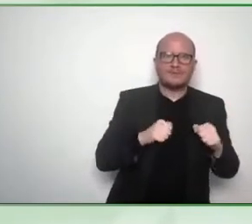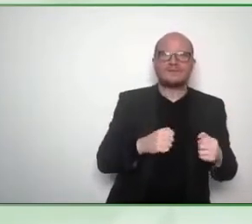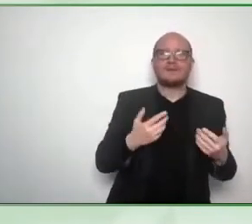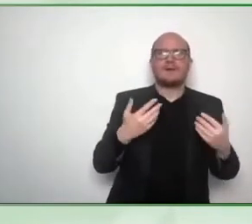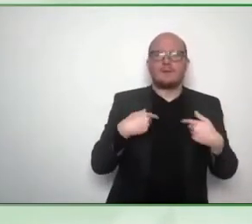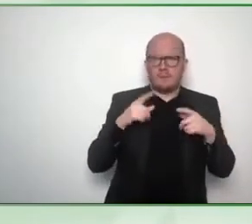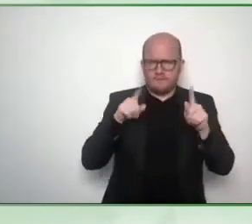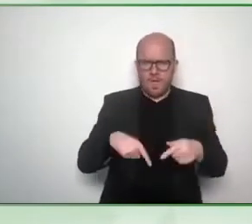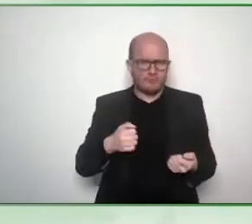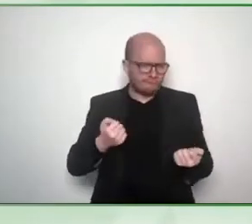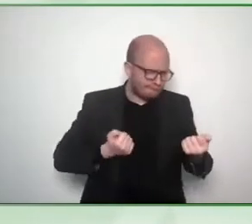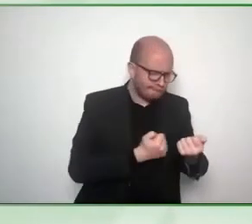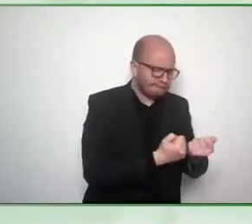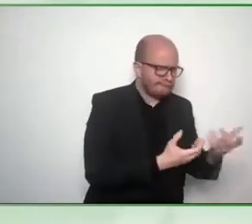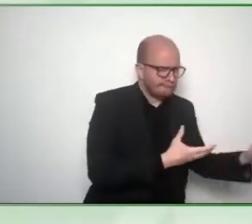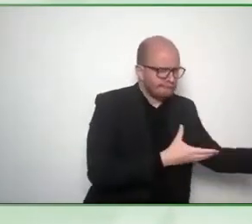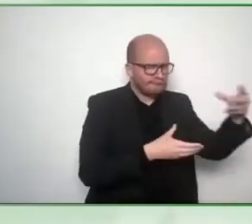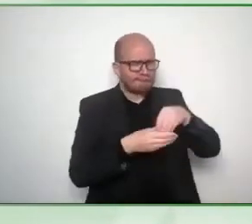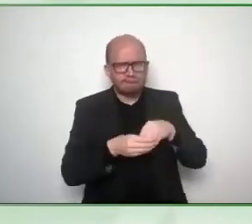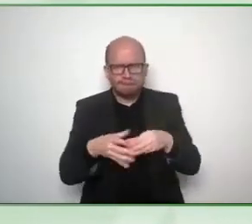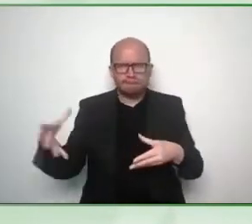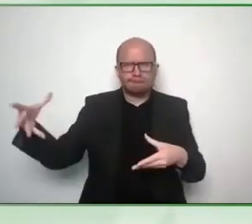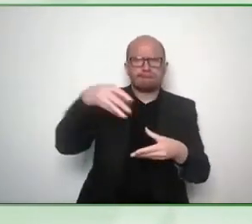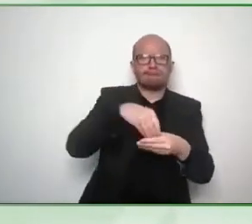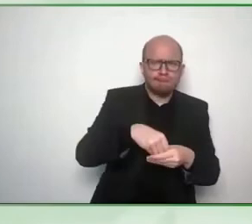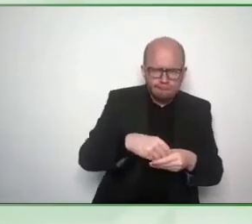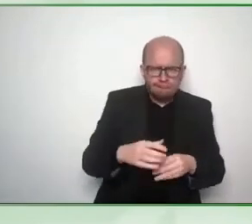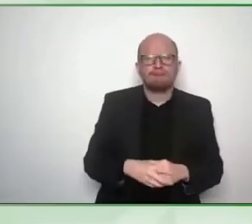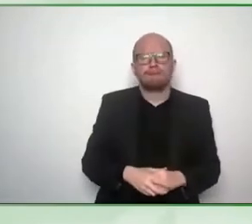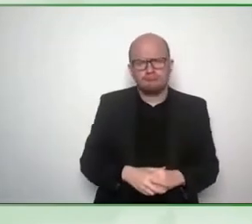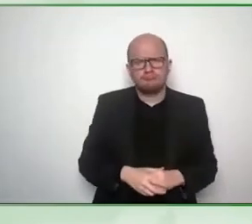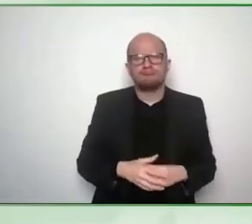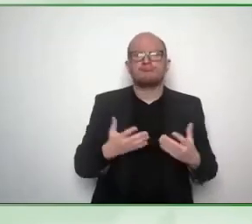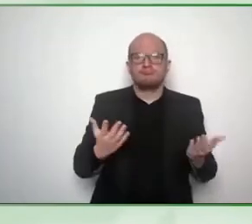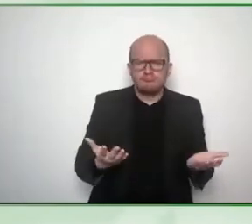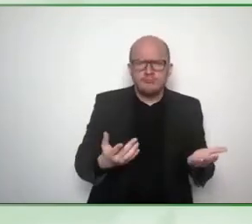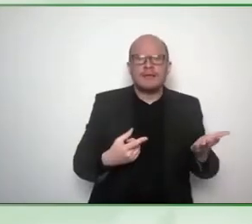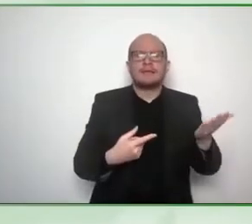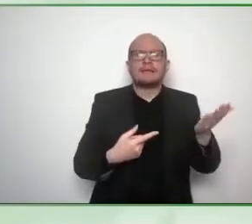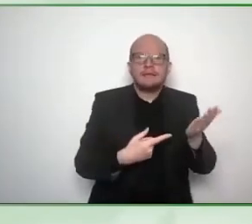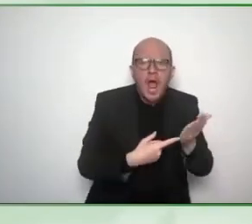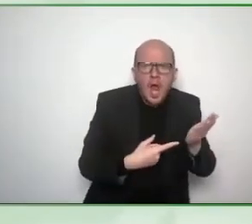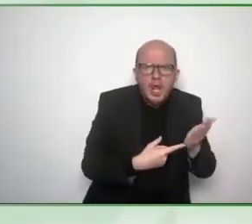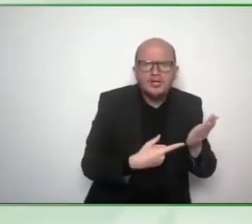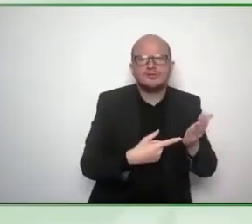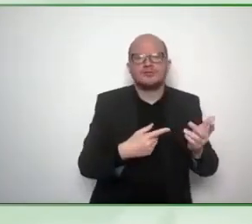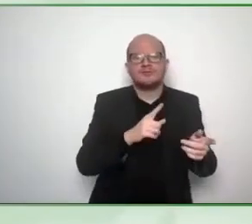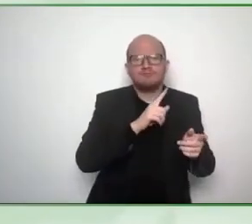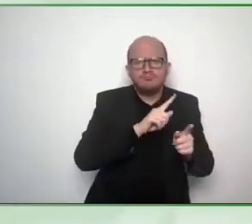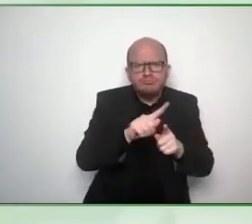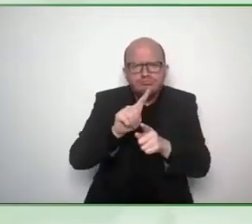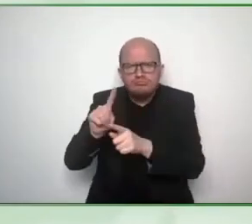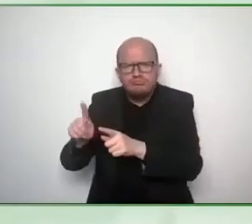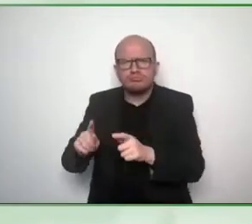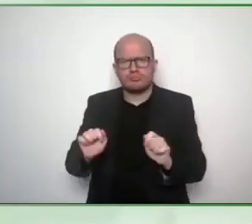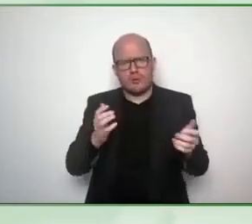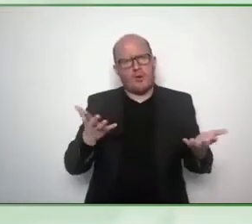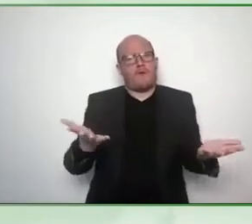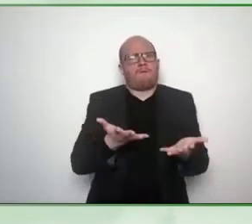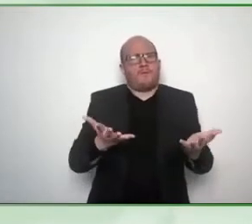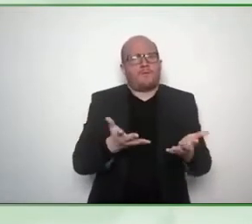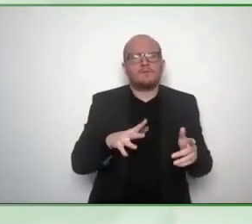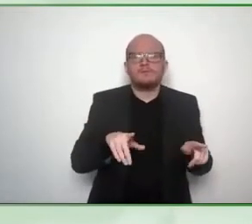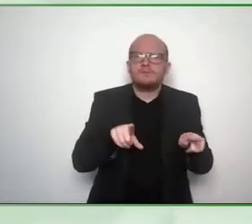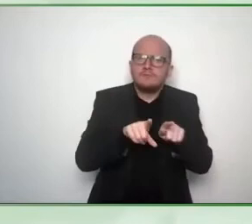in the technological part of course but also social innovation and the basis is um the people